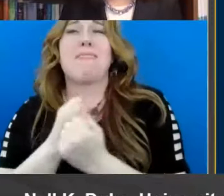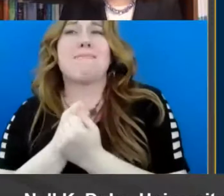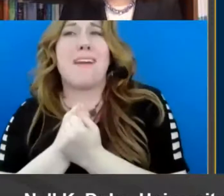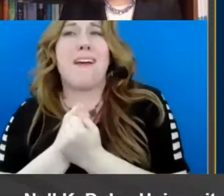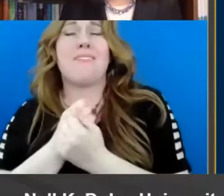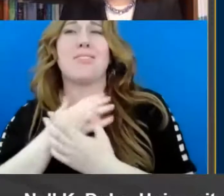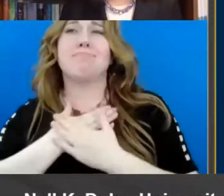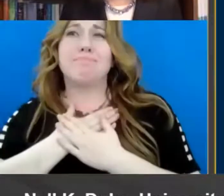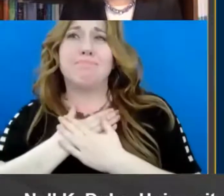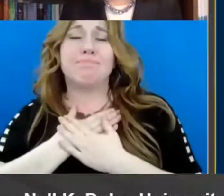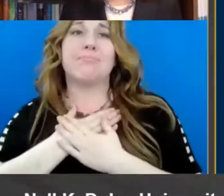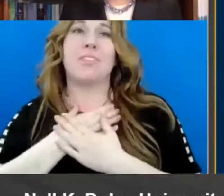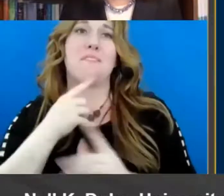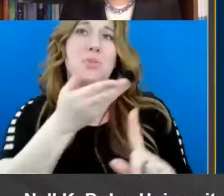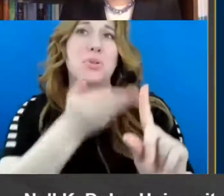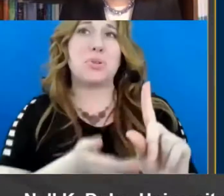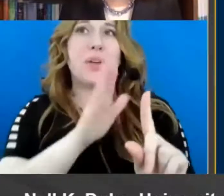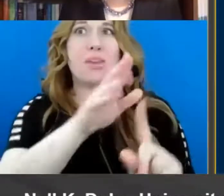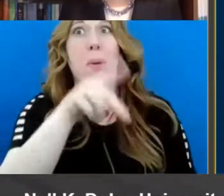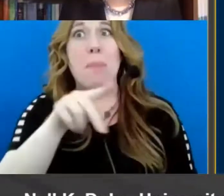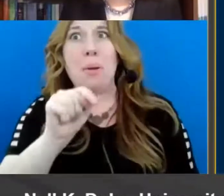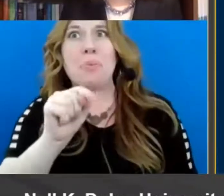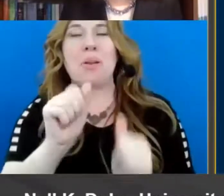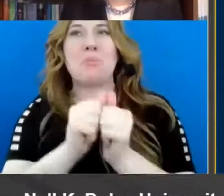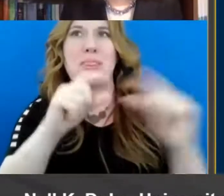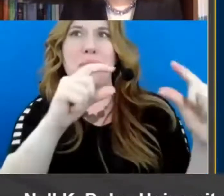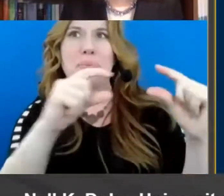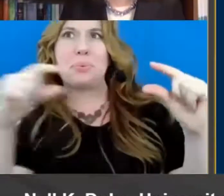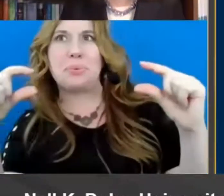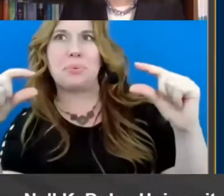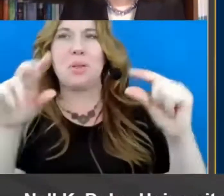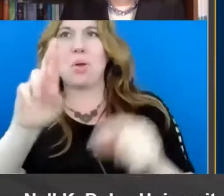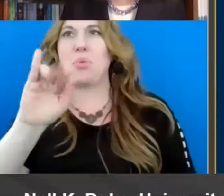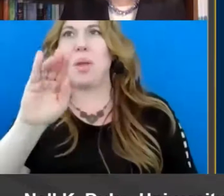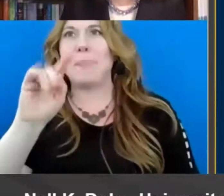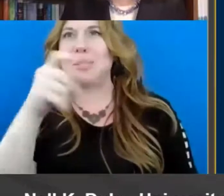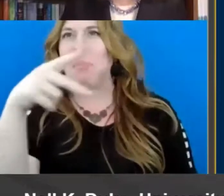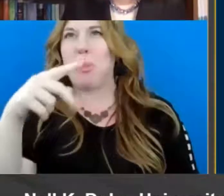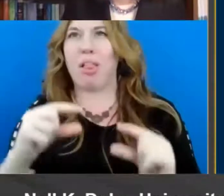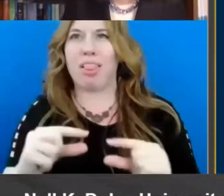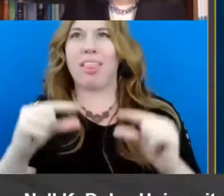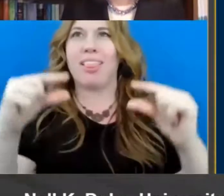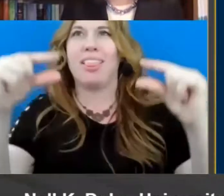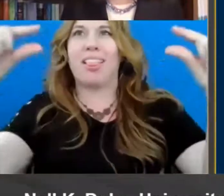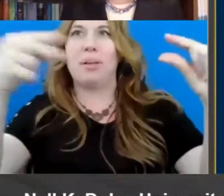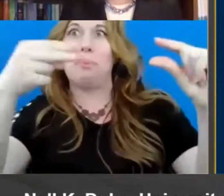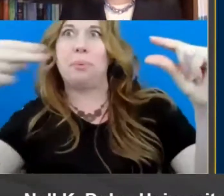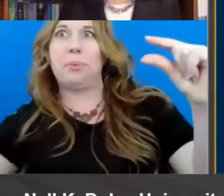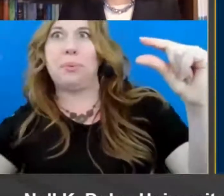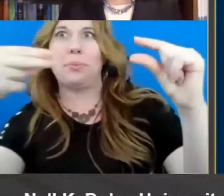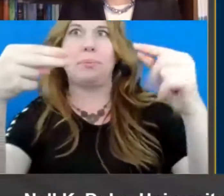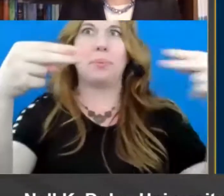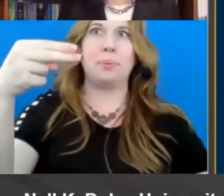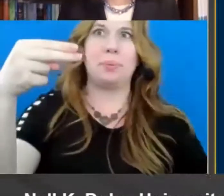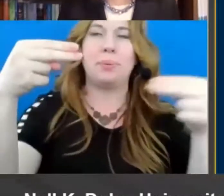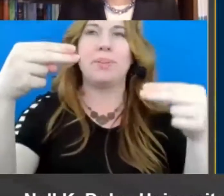for you and your powerpoint with the ribbons in the chat box and just so many